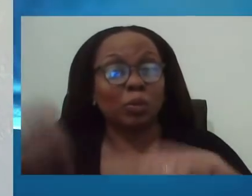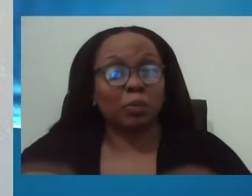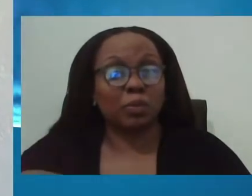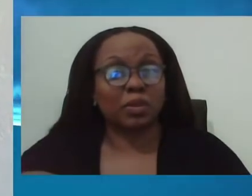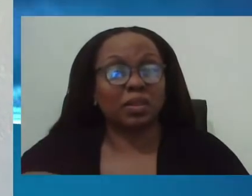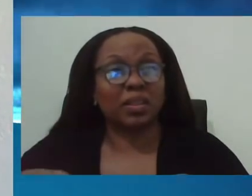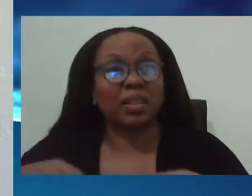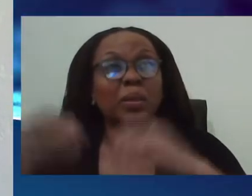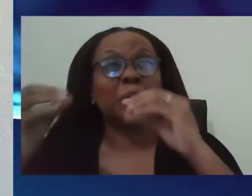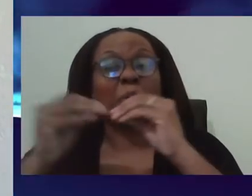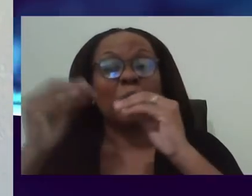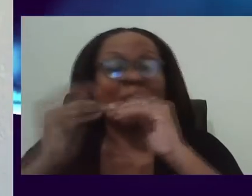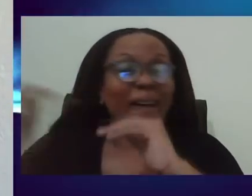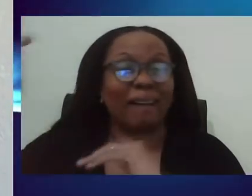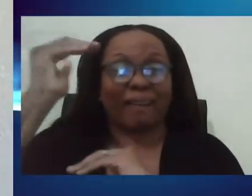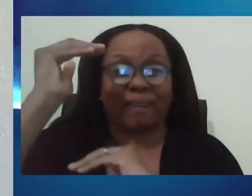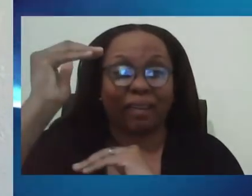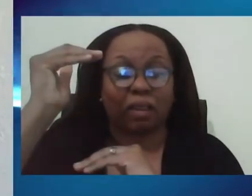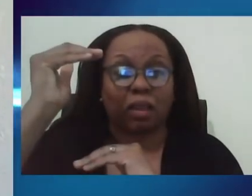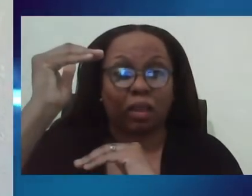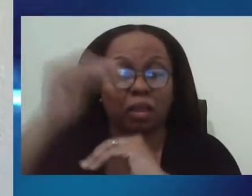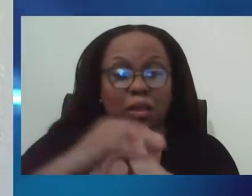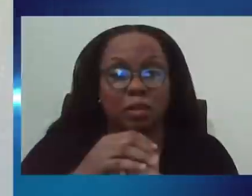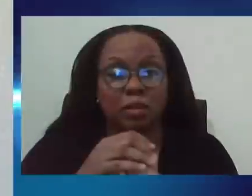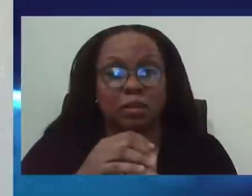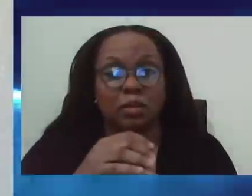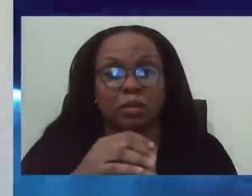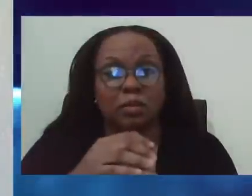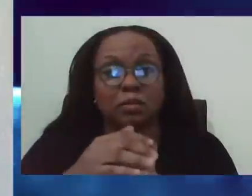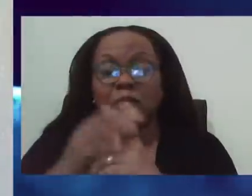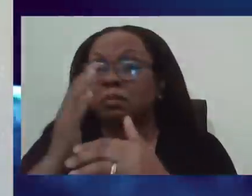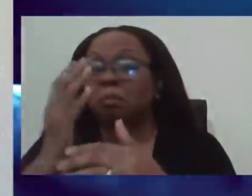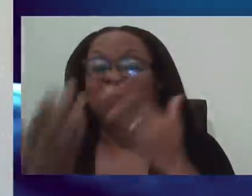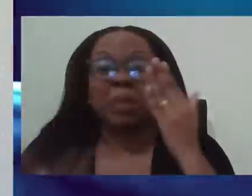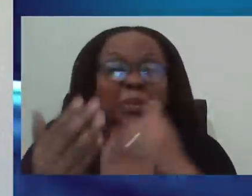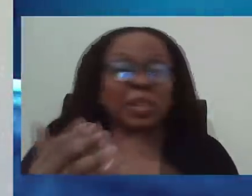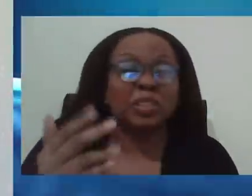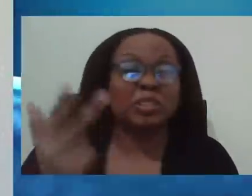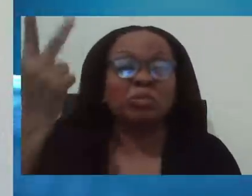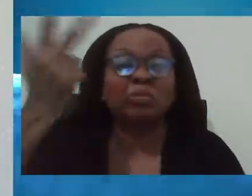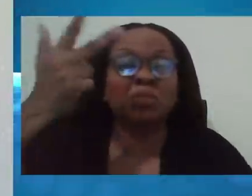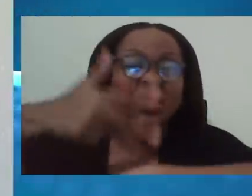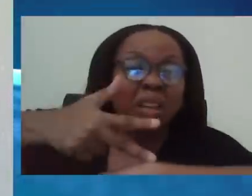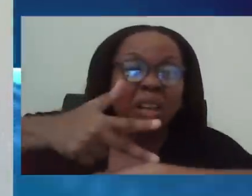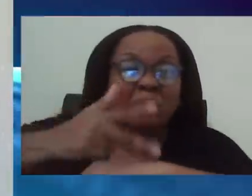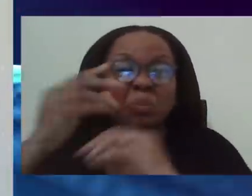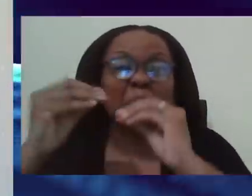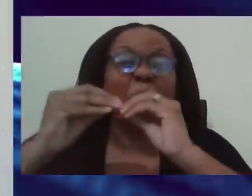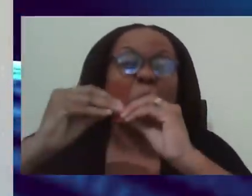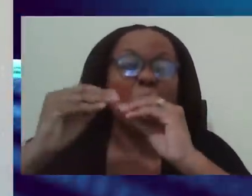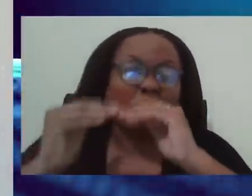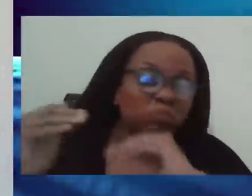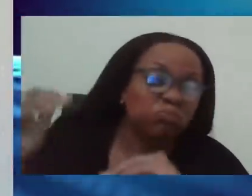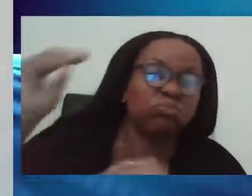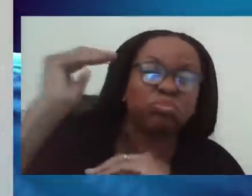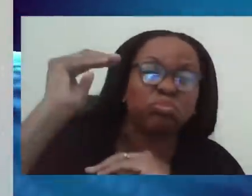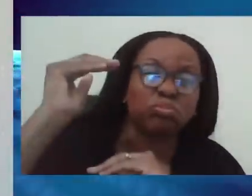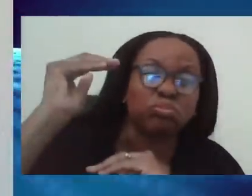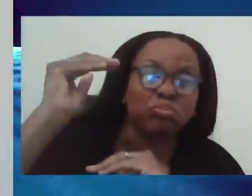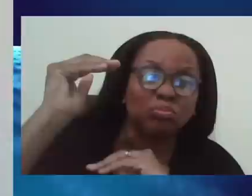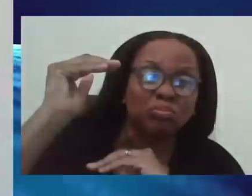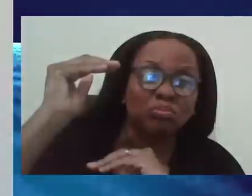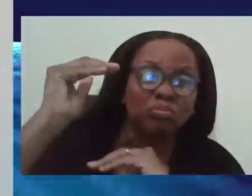that. Some estimates suggest at least three times that. So the actual figures that we report